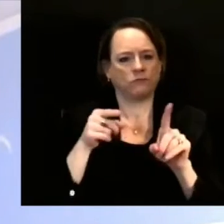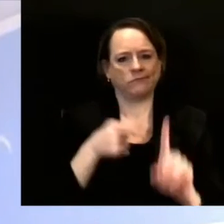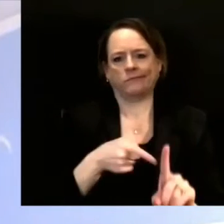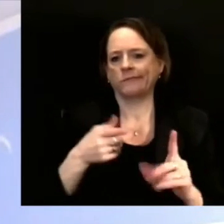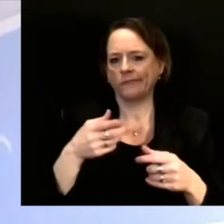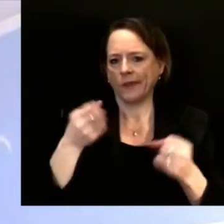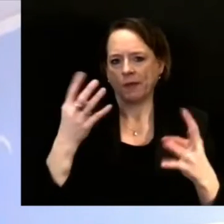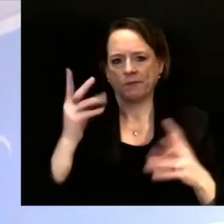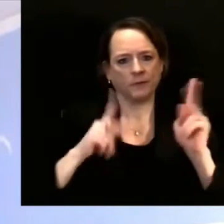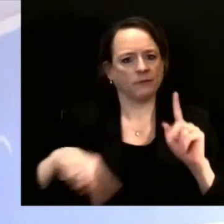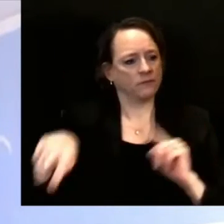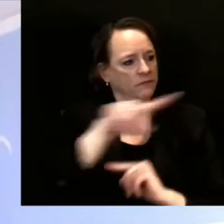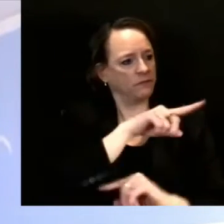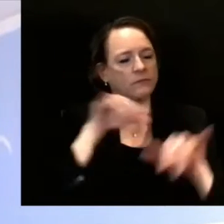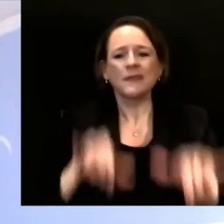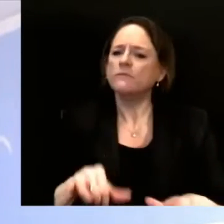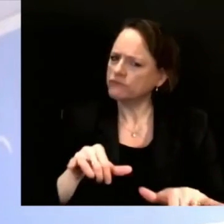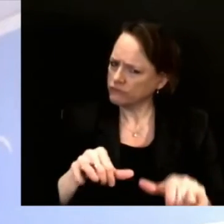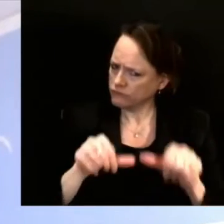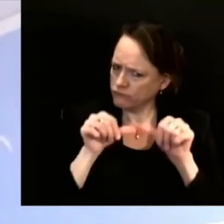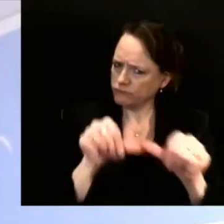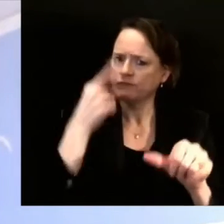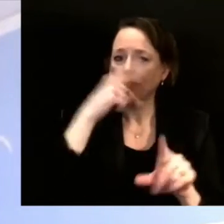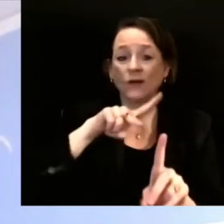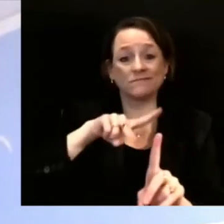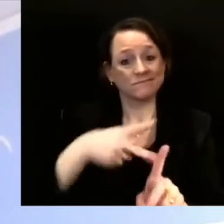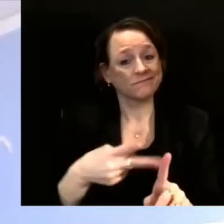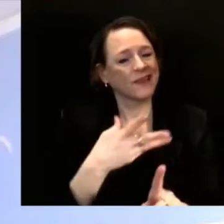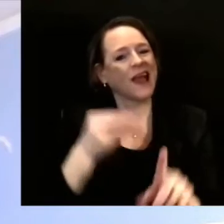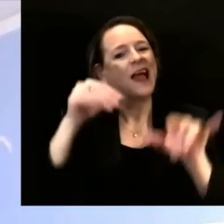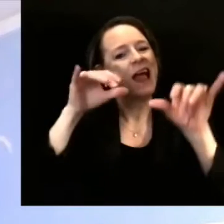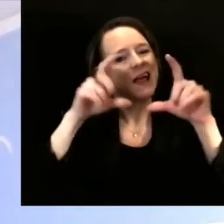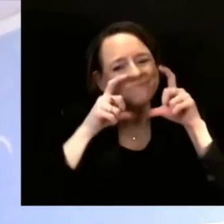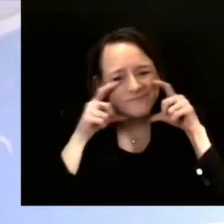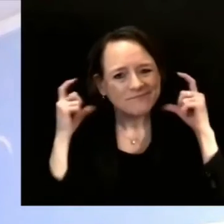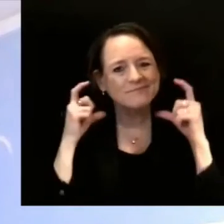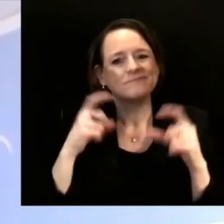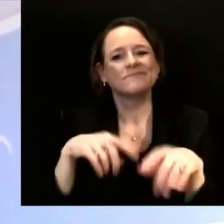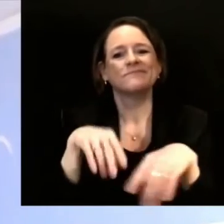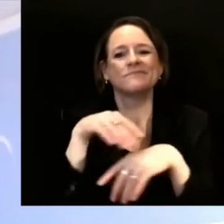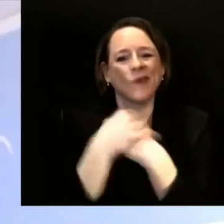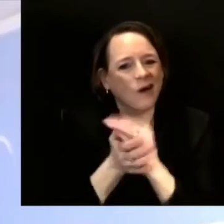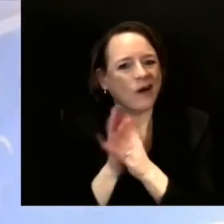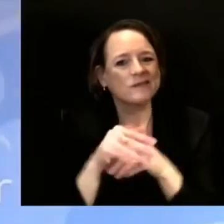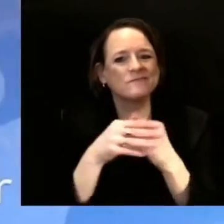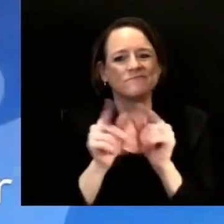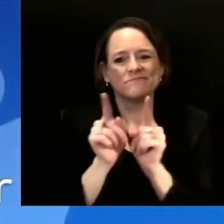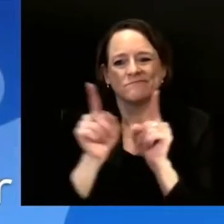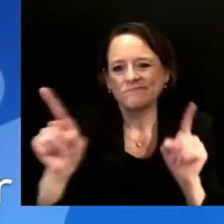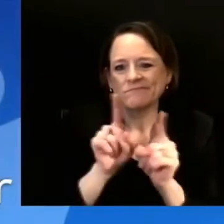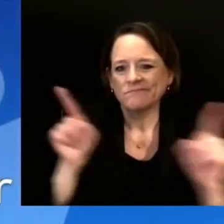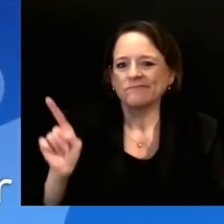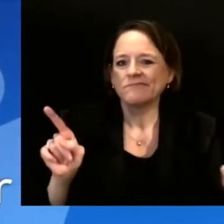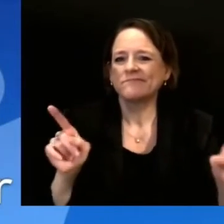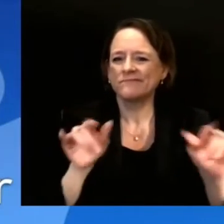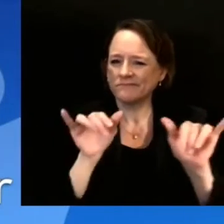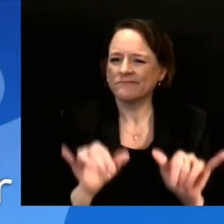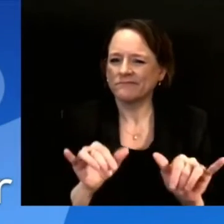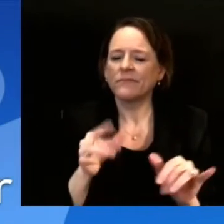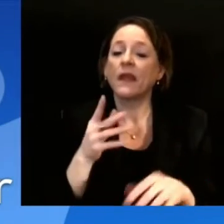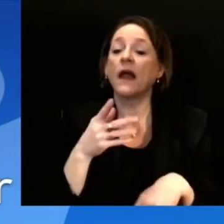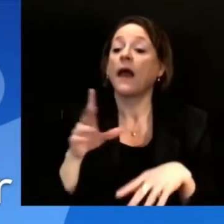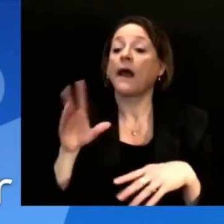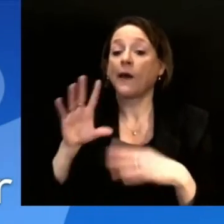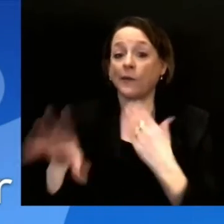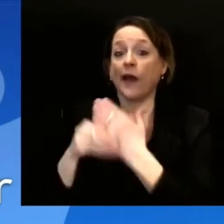towards healthier communities. We're just, we're, it's just a little bit too early. So stay tuned. All right. Thank you for that.